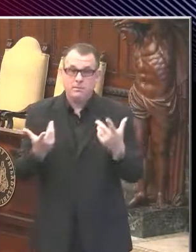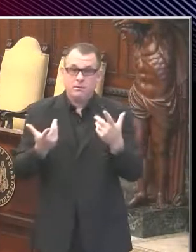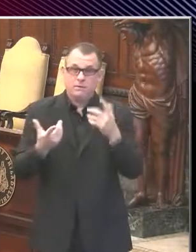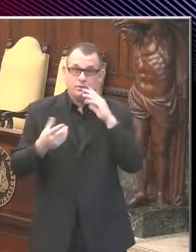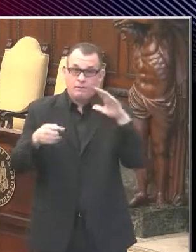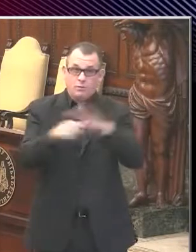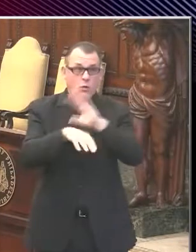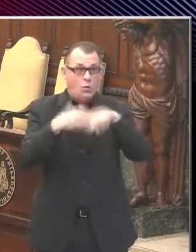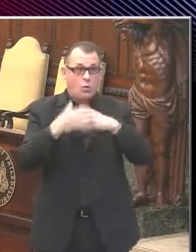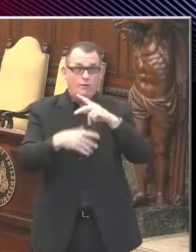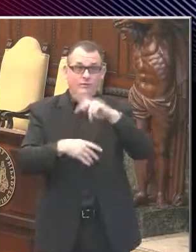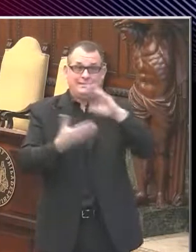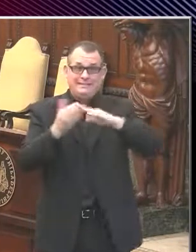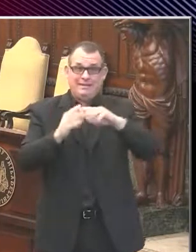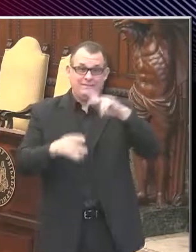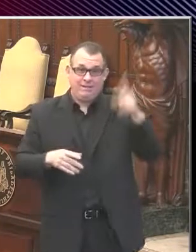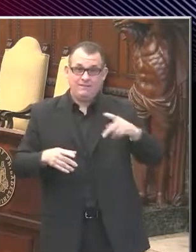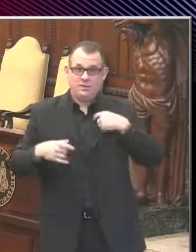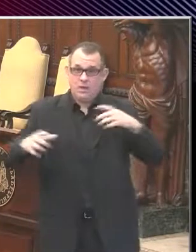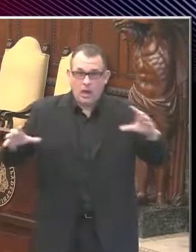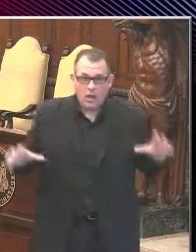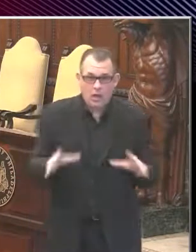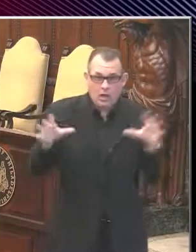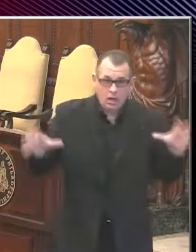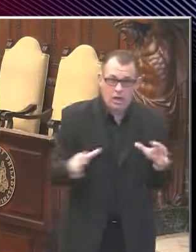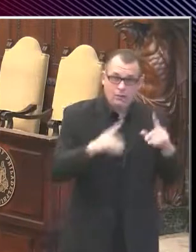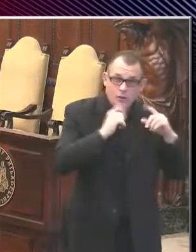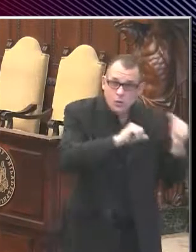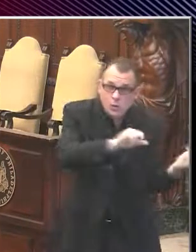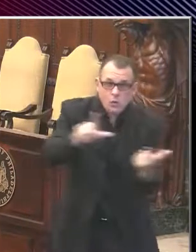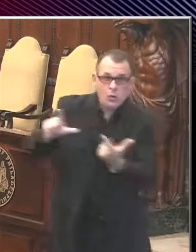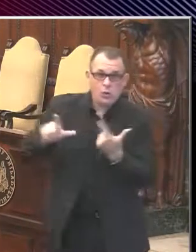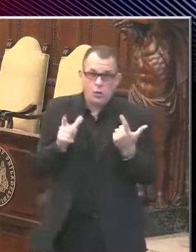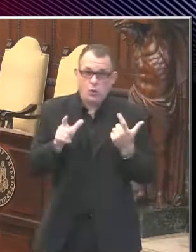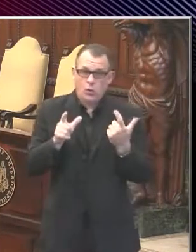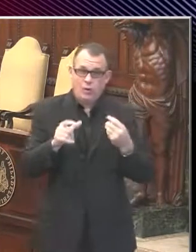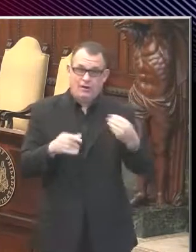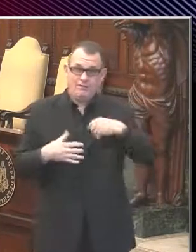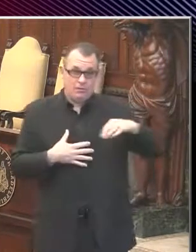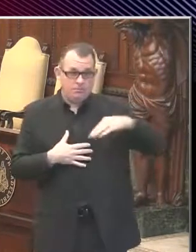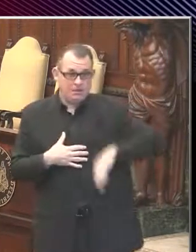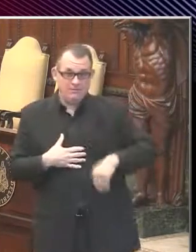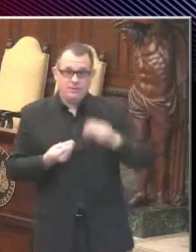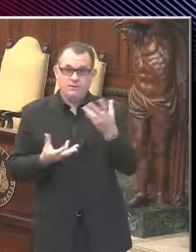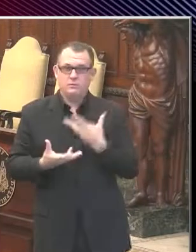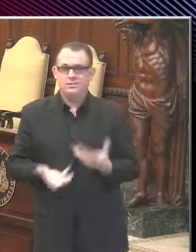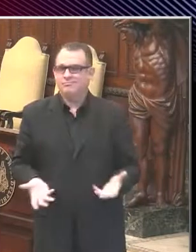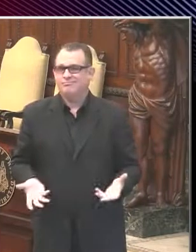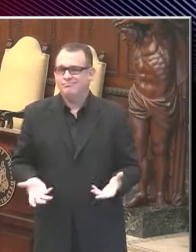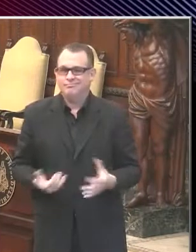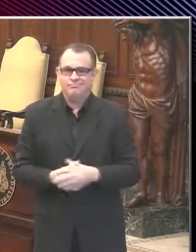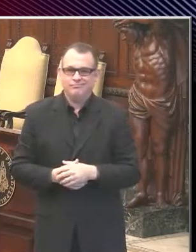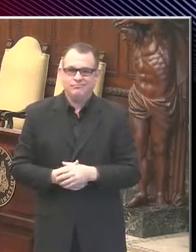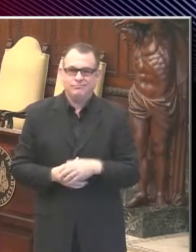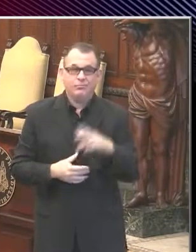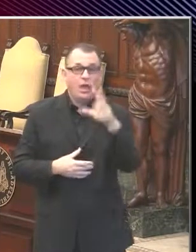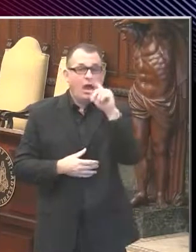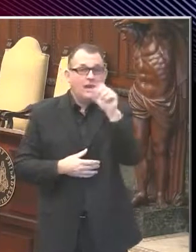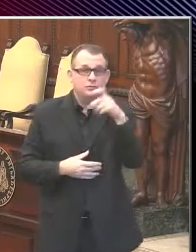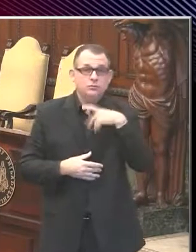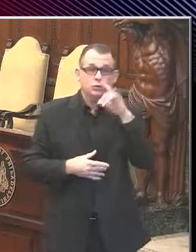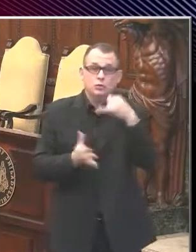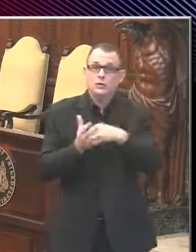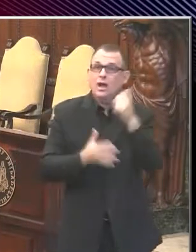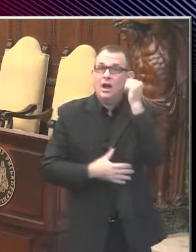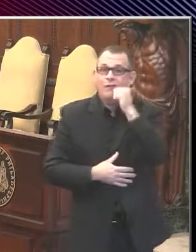be a huge task to test everybody. And it really would not provide us that much information unless we could do it every day, and we could never do it every day. So we're not